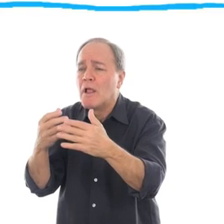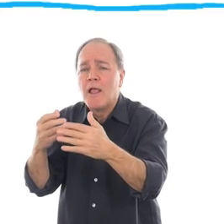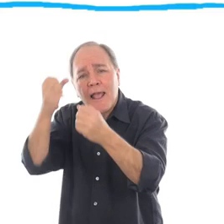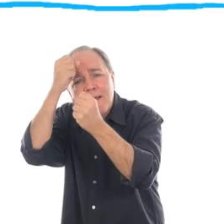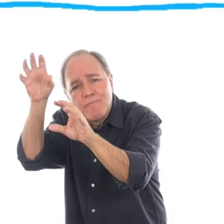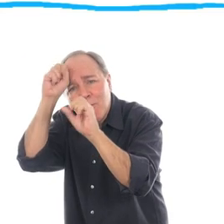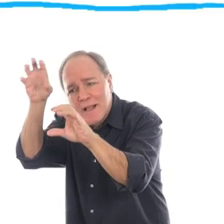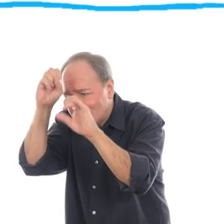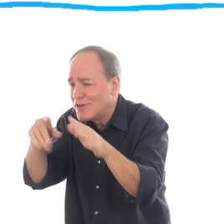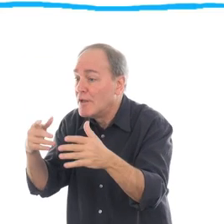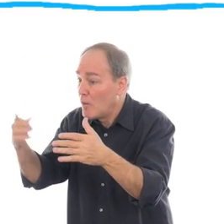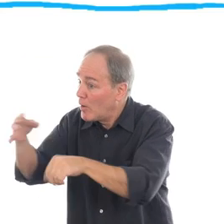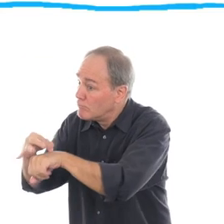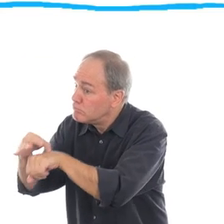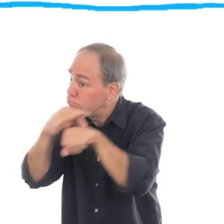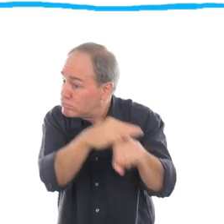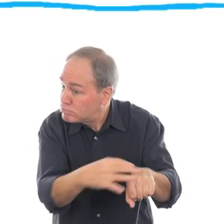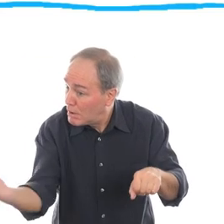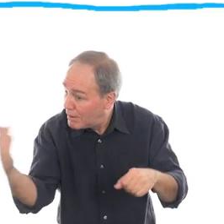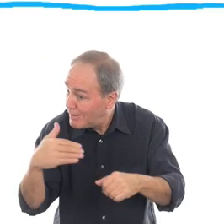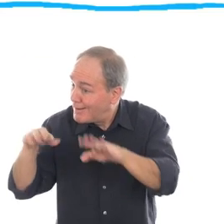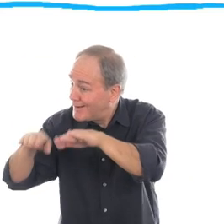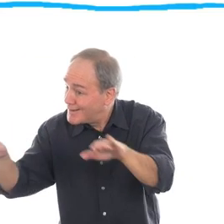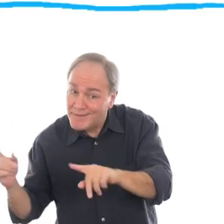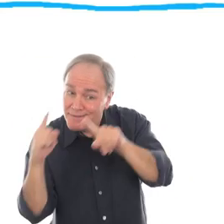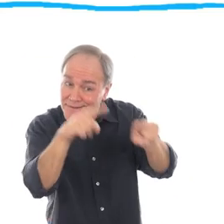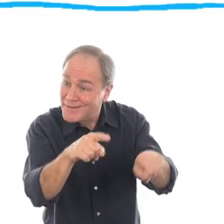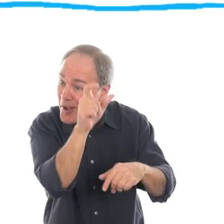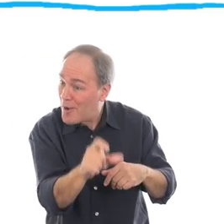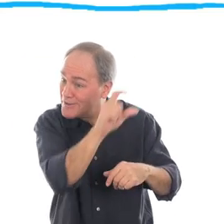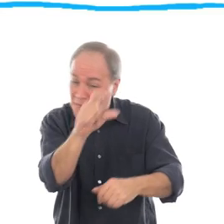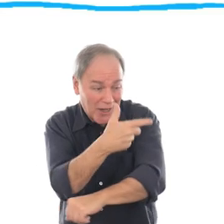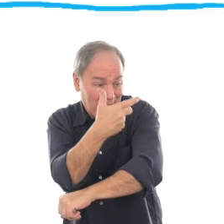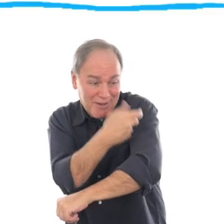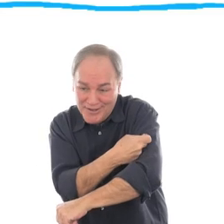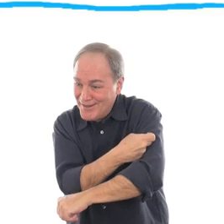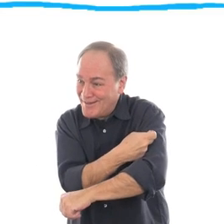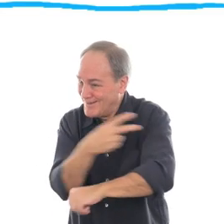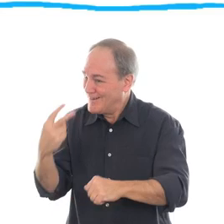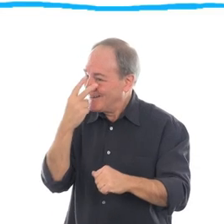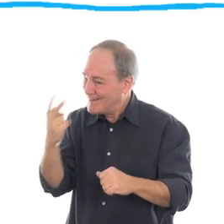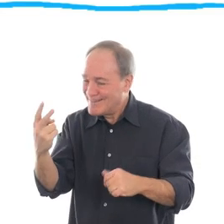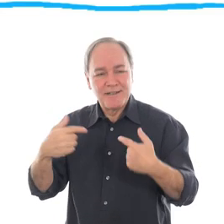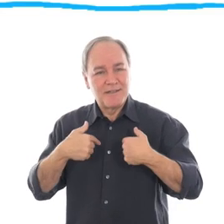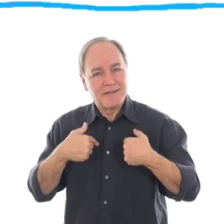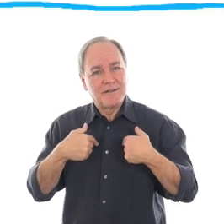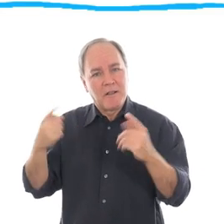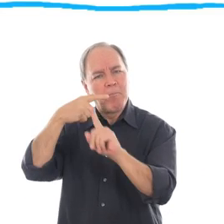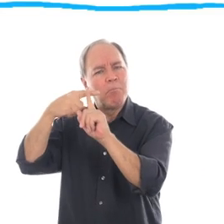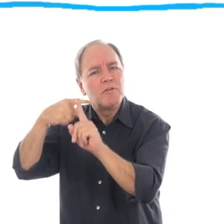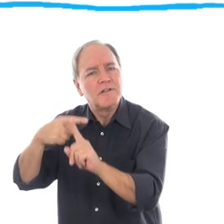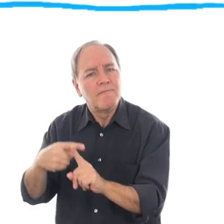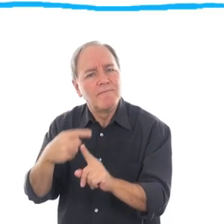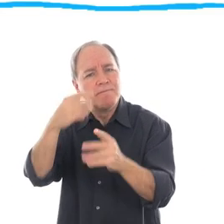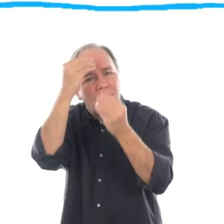grandchildren, siblings to an immunization clinic. They were the ones who became community mobilizers.